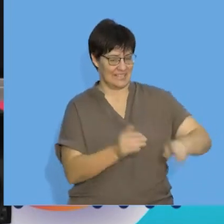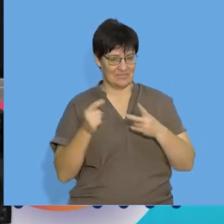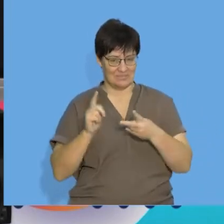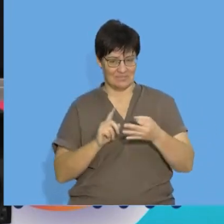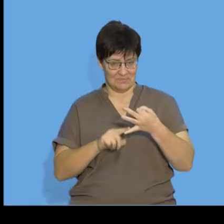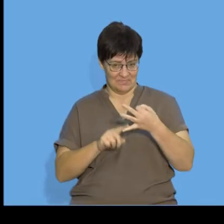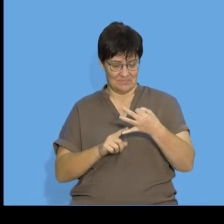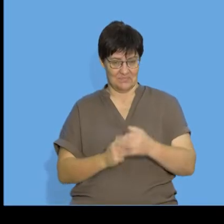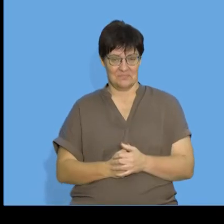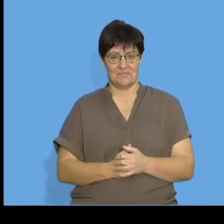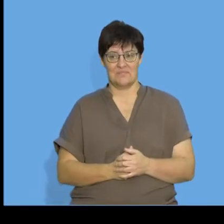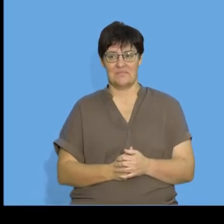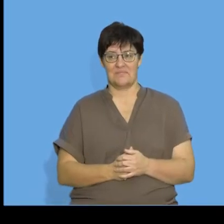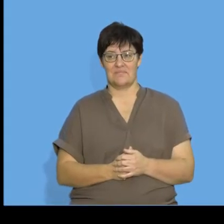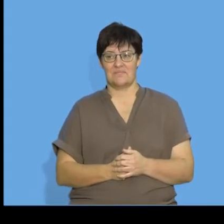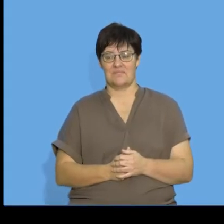slide.